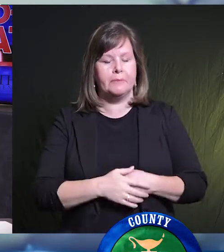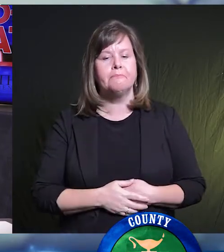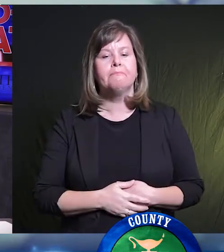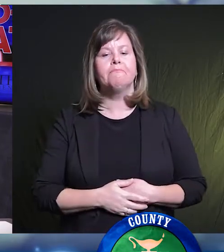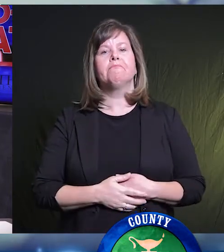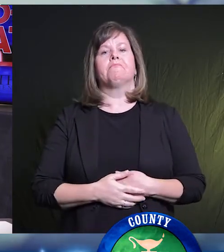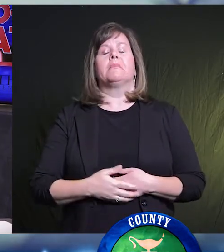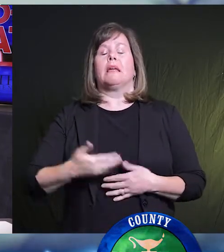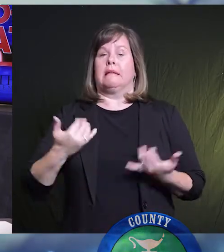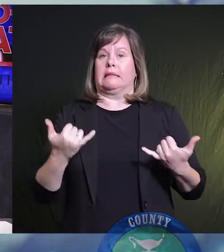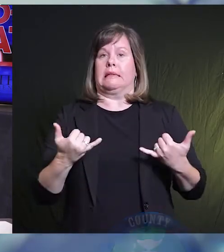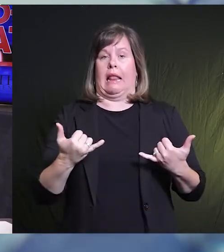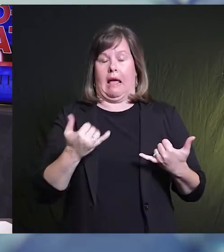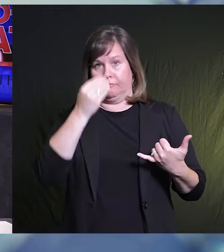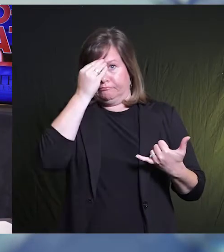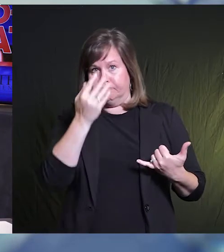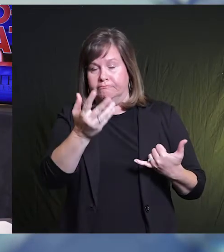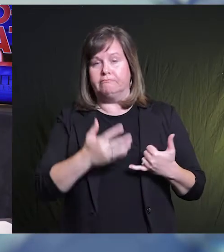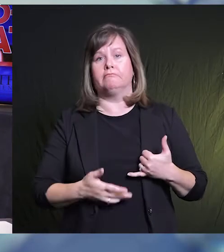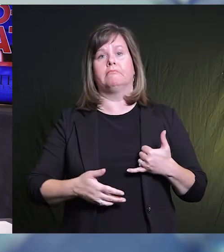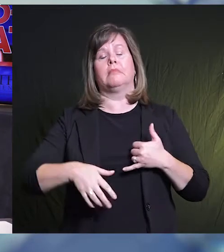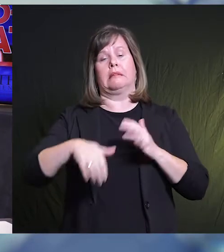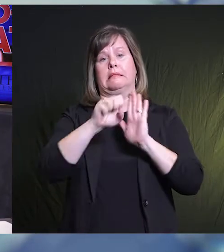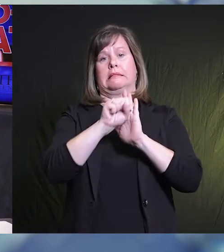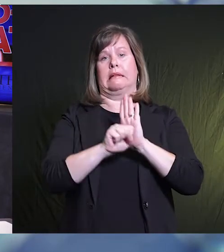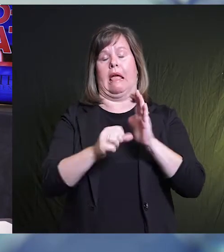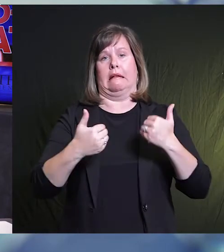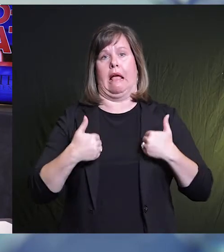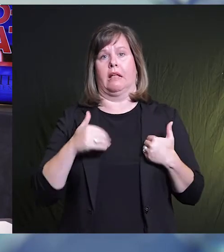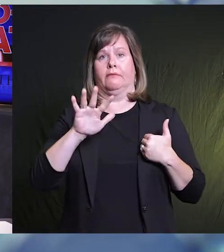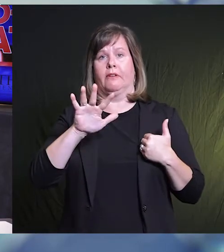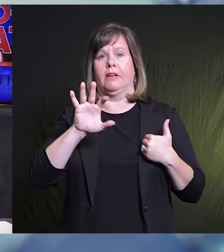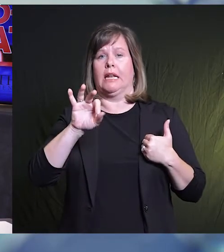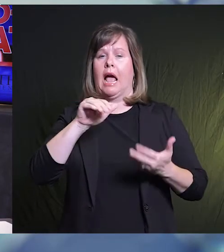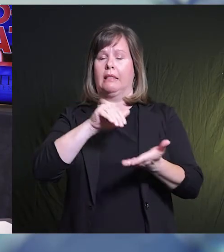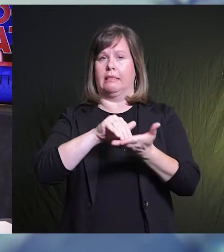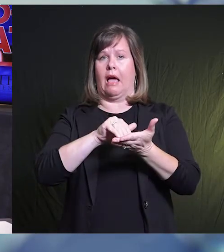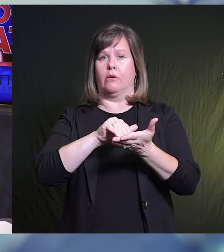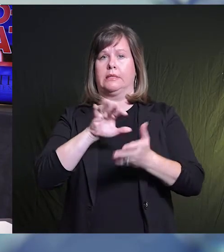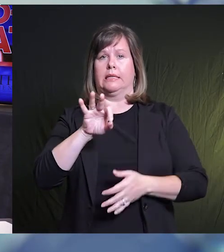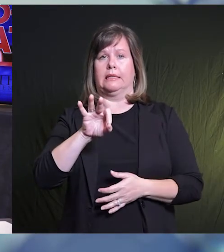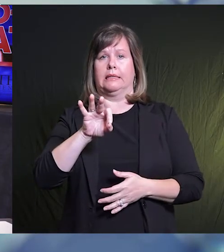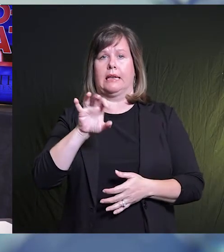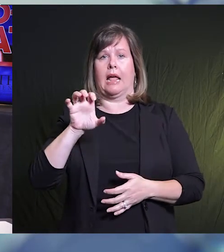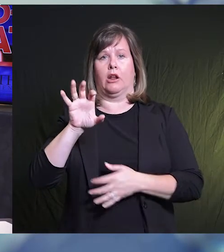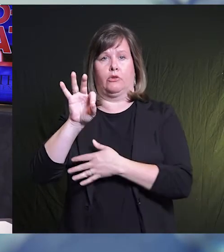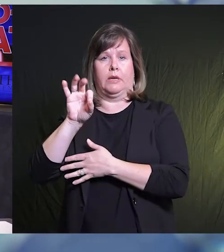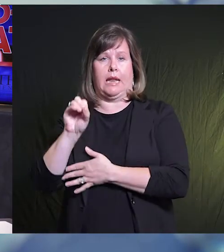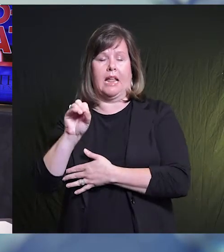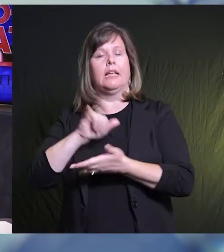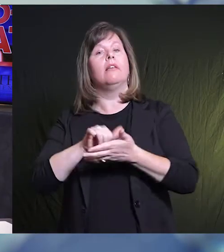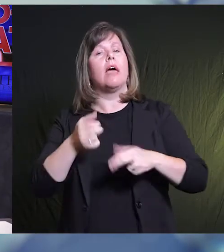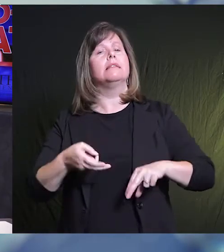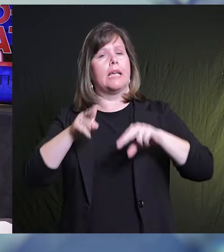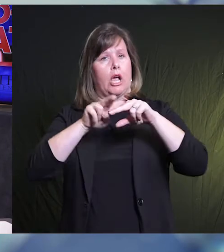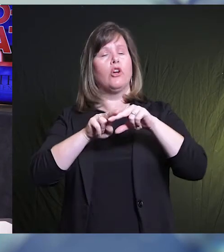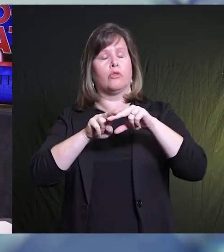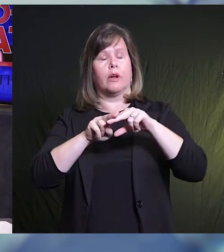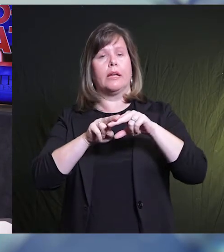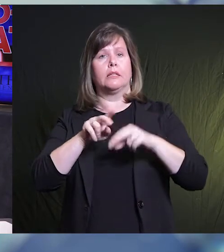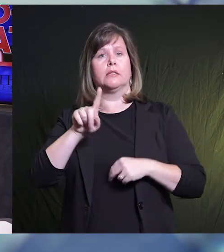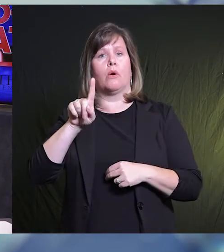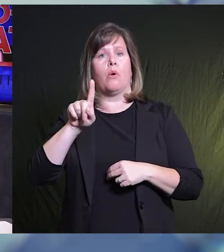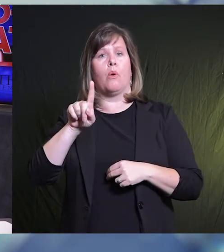Across the state of Michigan is reported there are 59,990 diagnosed cases of COVID-19. That's an increase of